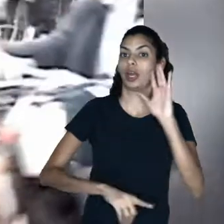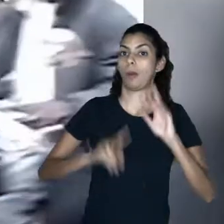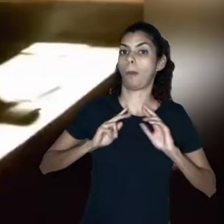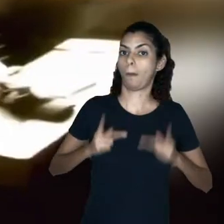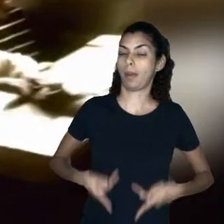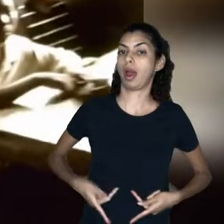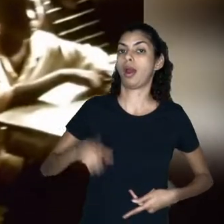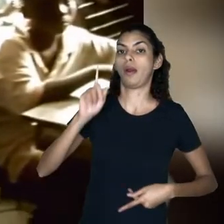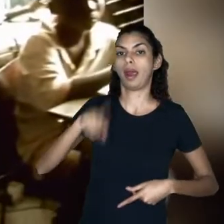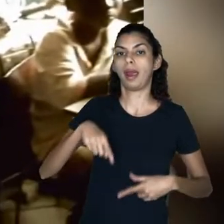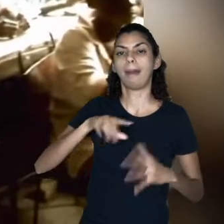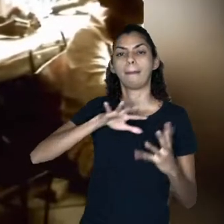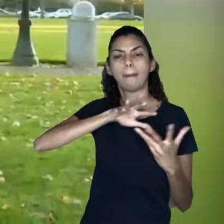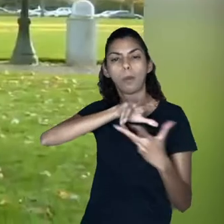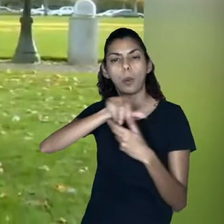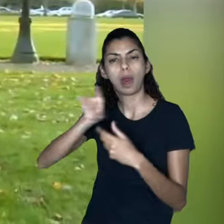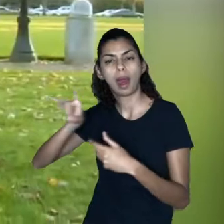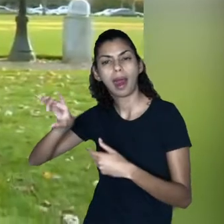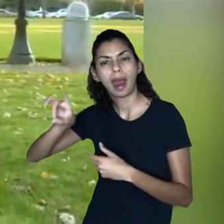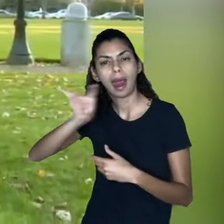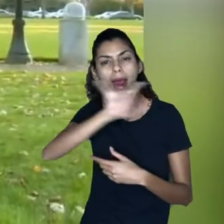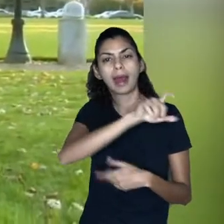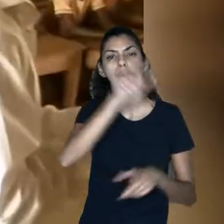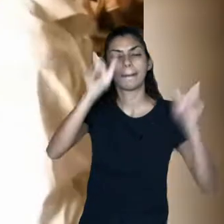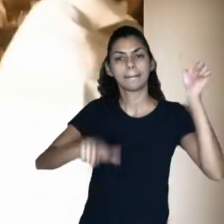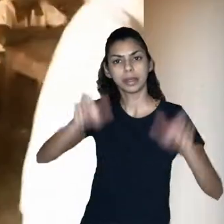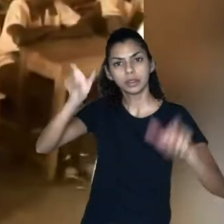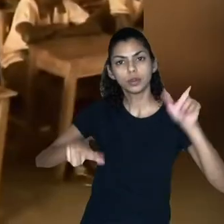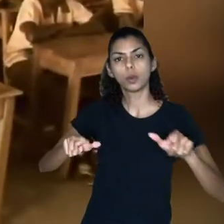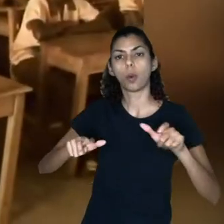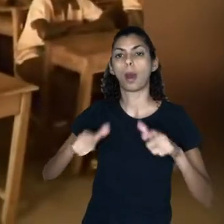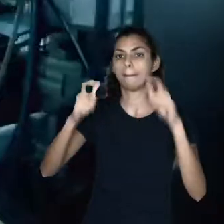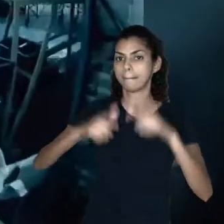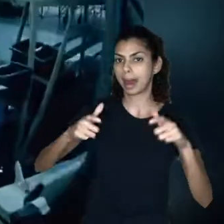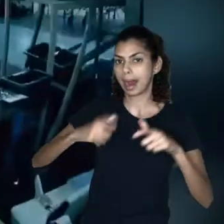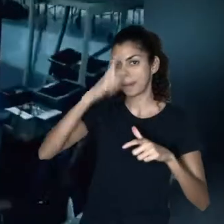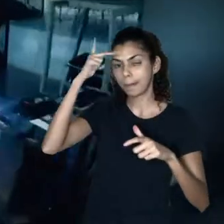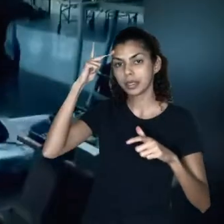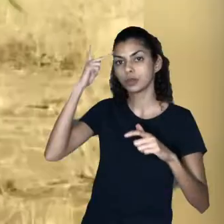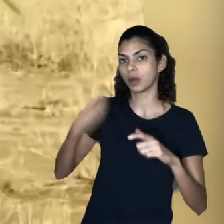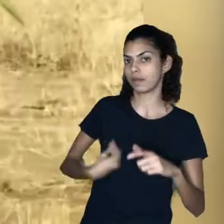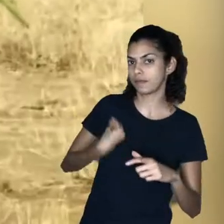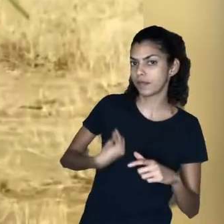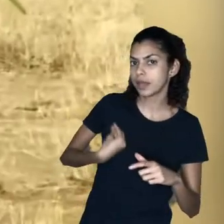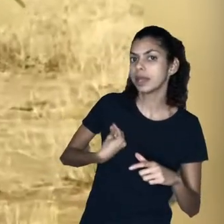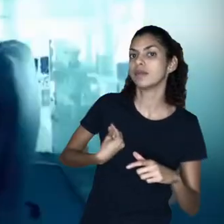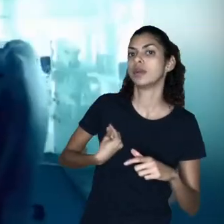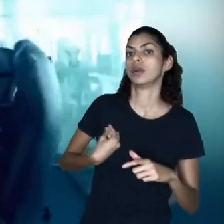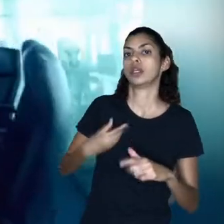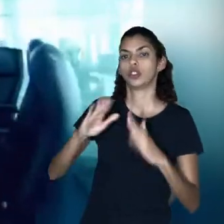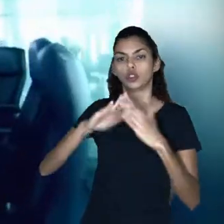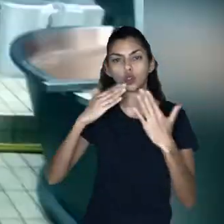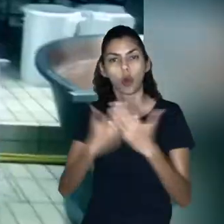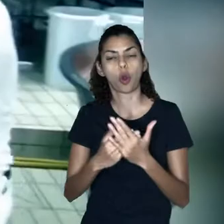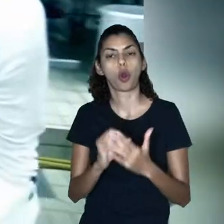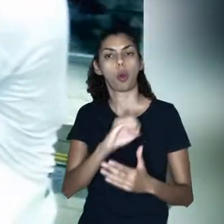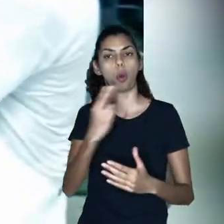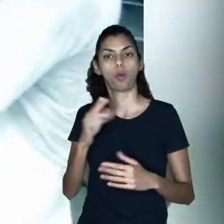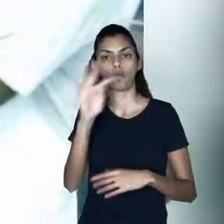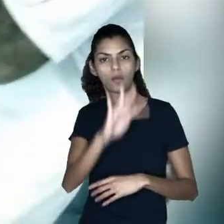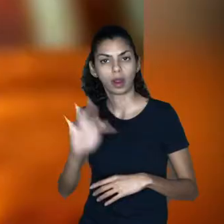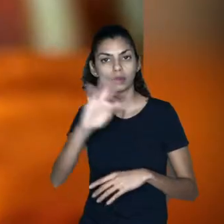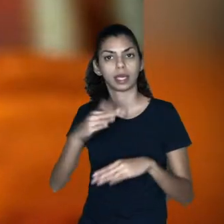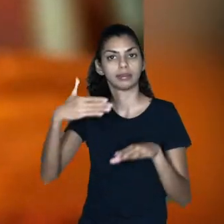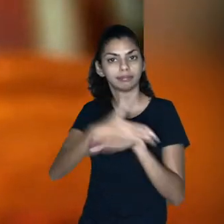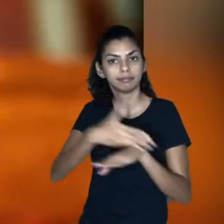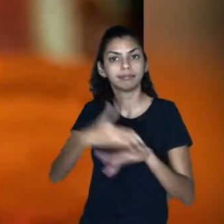he lives in. The school or college he attends. The factory, farm or office